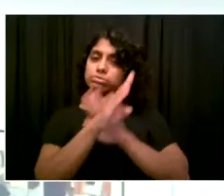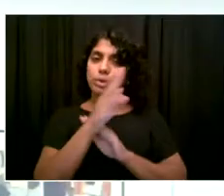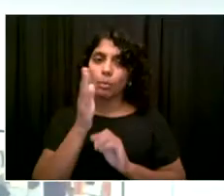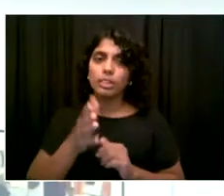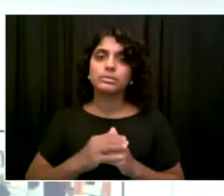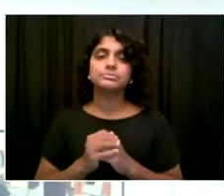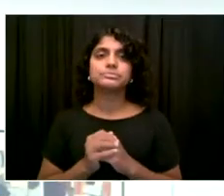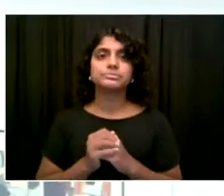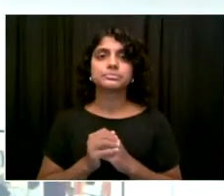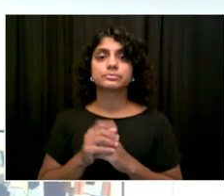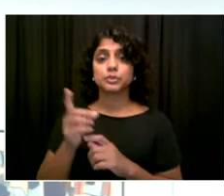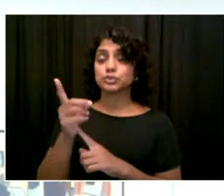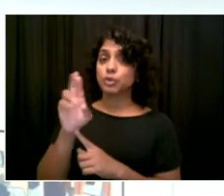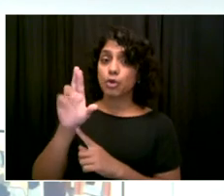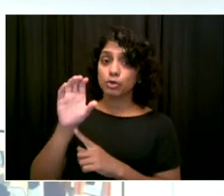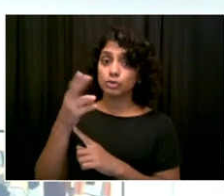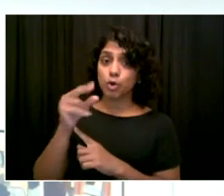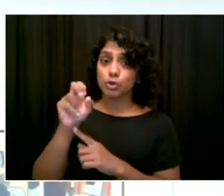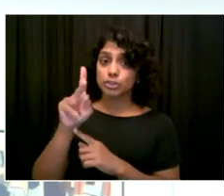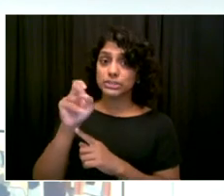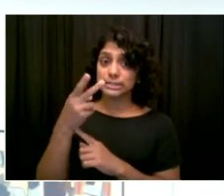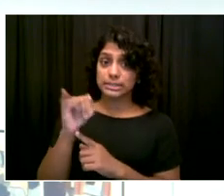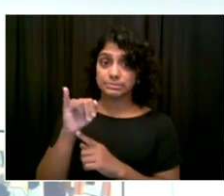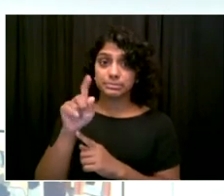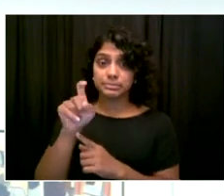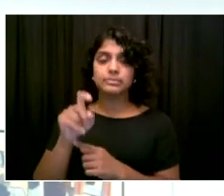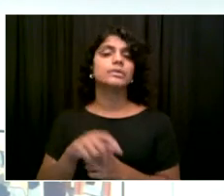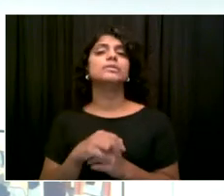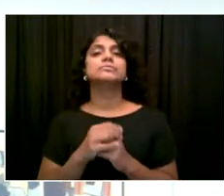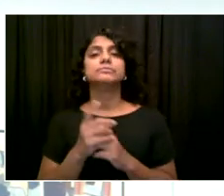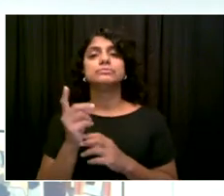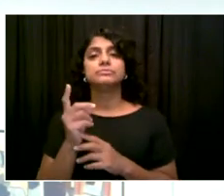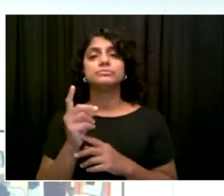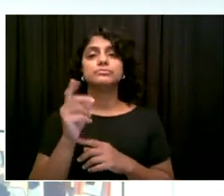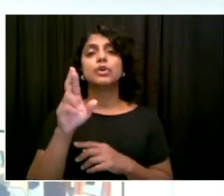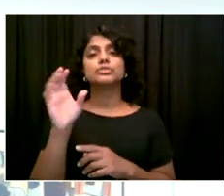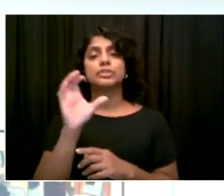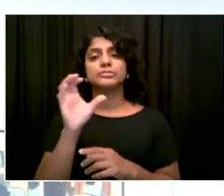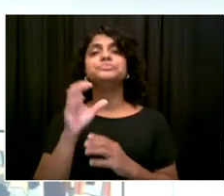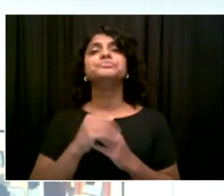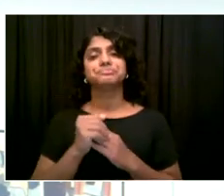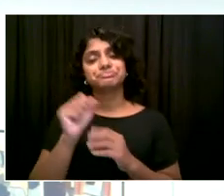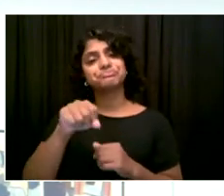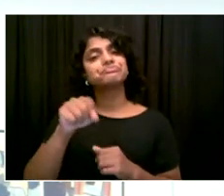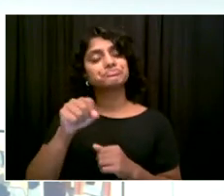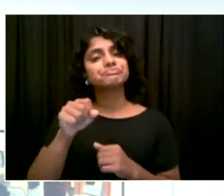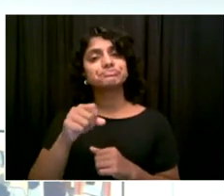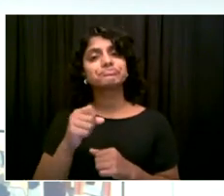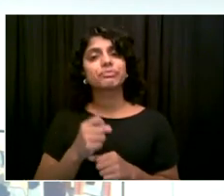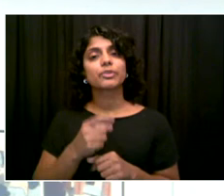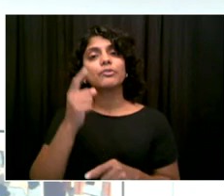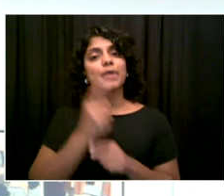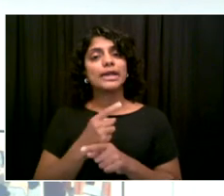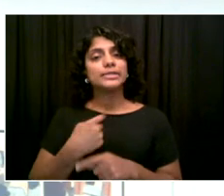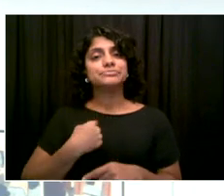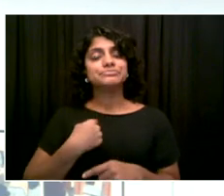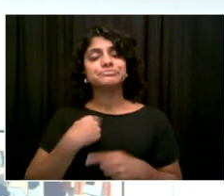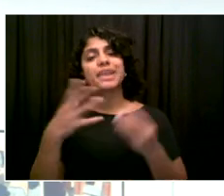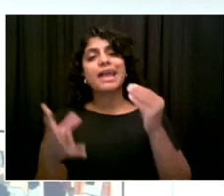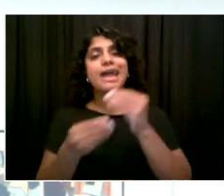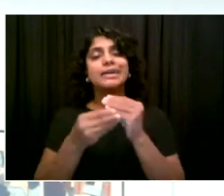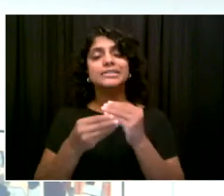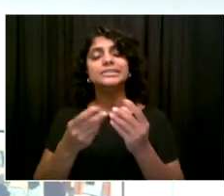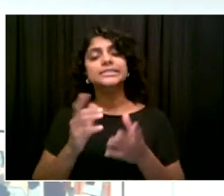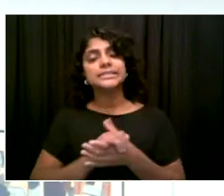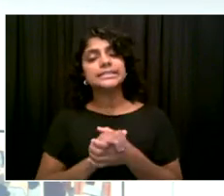Just to build a little bit on what Dr. Katz has said, our starting point is that the Delta variant does add one